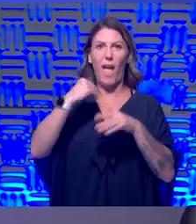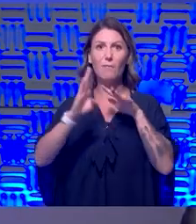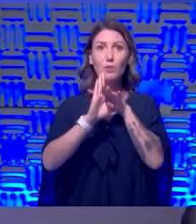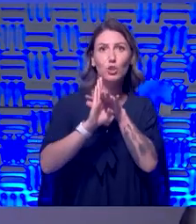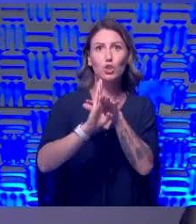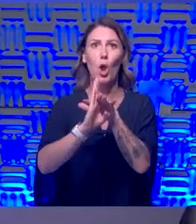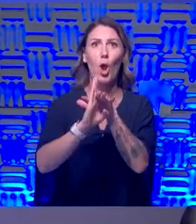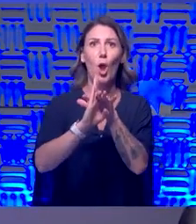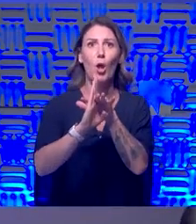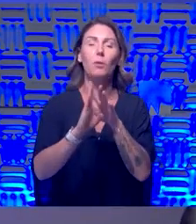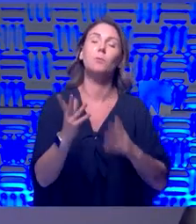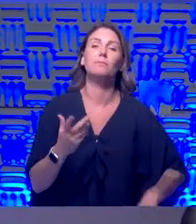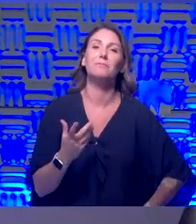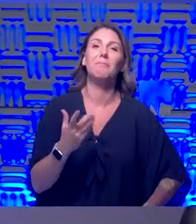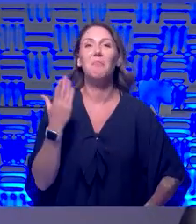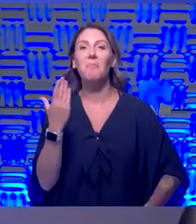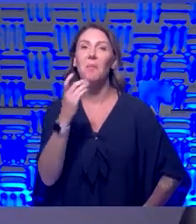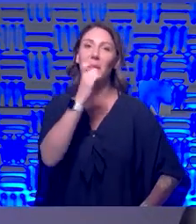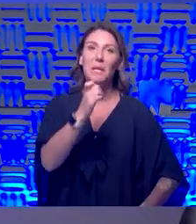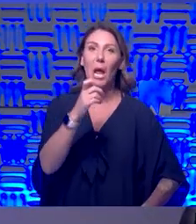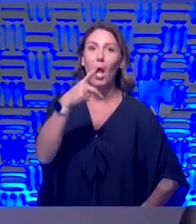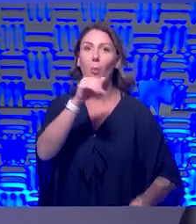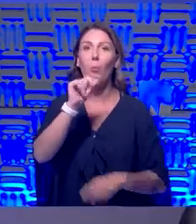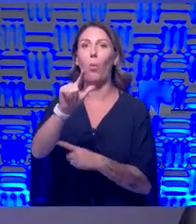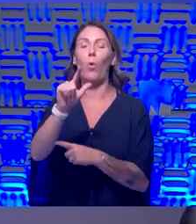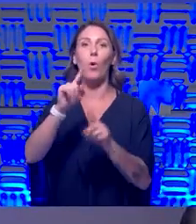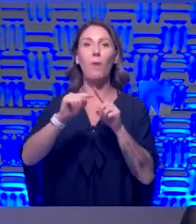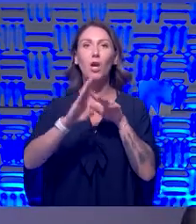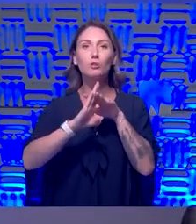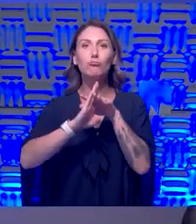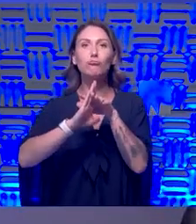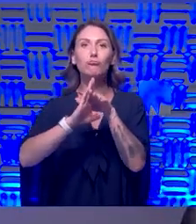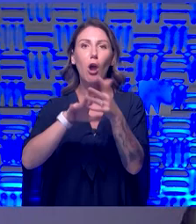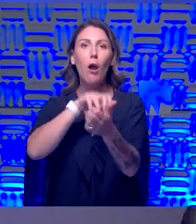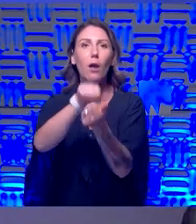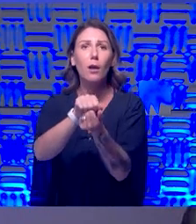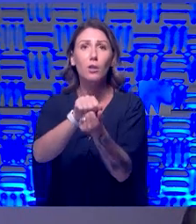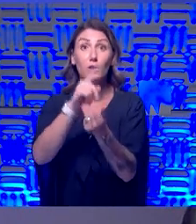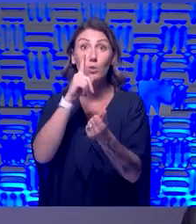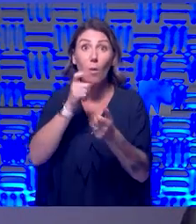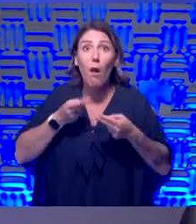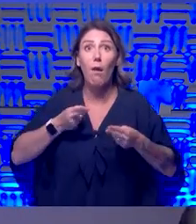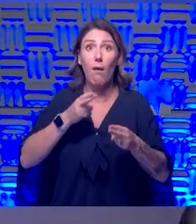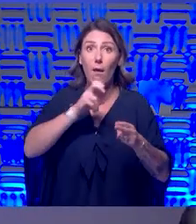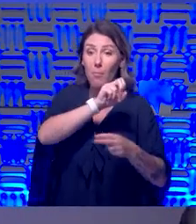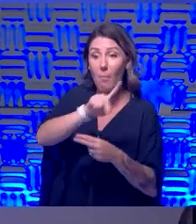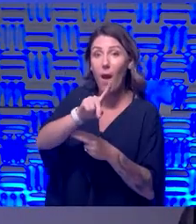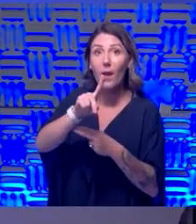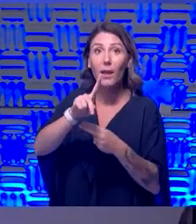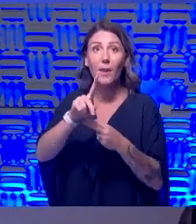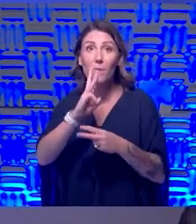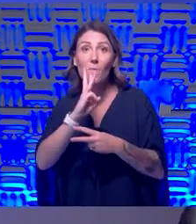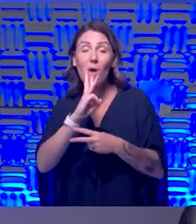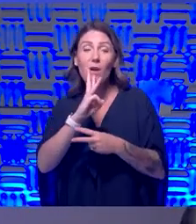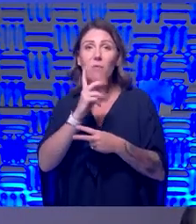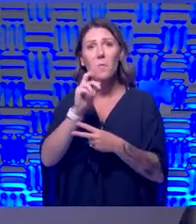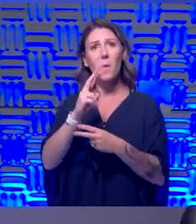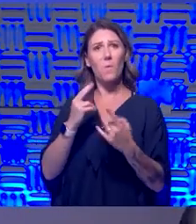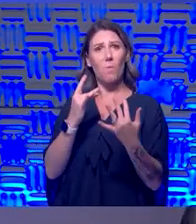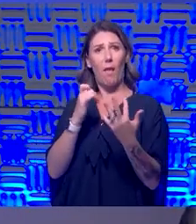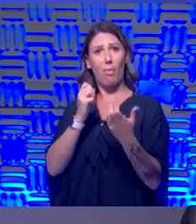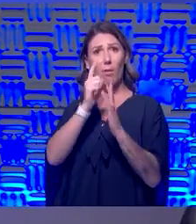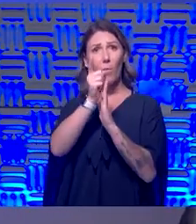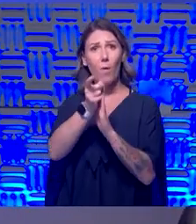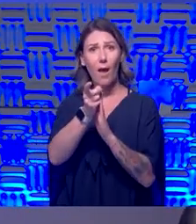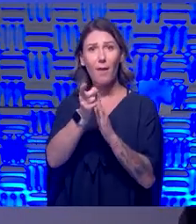it out, or maybe not a pool, but a lagoon, there's a shark attack. Do you want to just rush right back in the water? Or do you want to maybe wait a little bit, let somebody